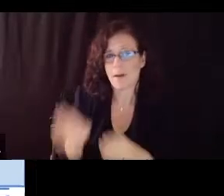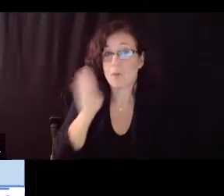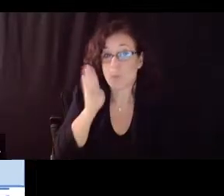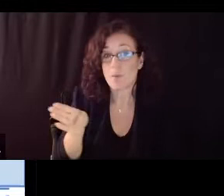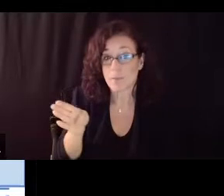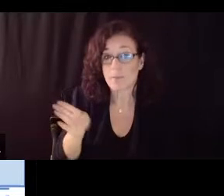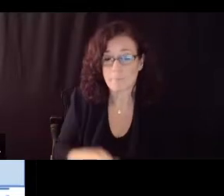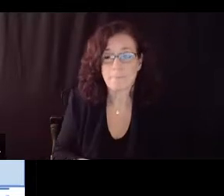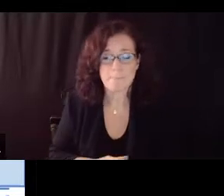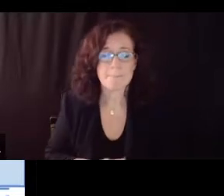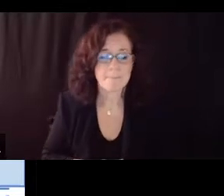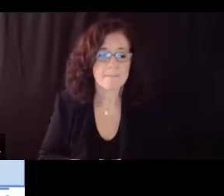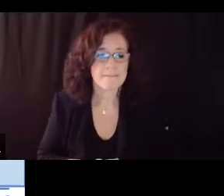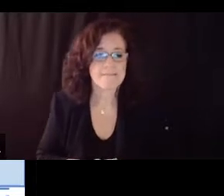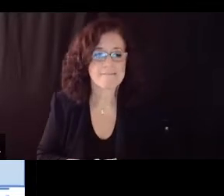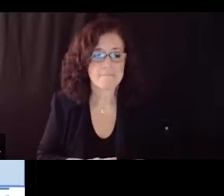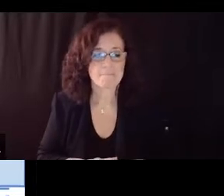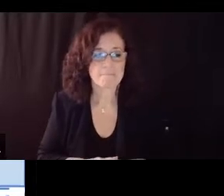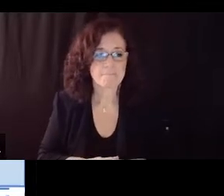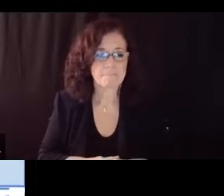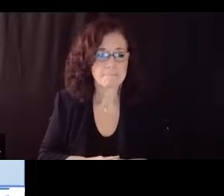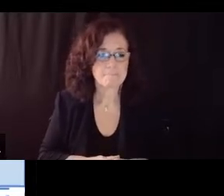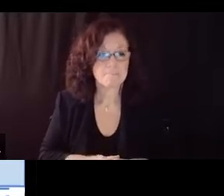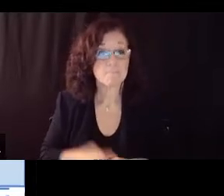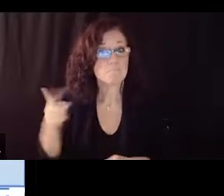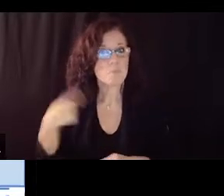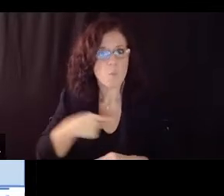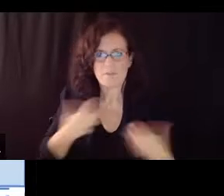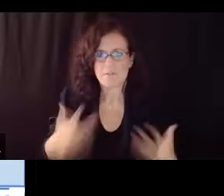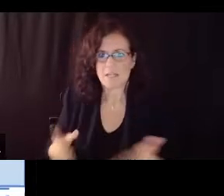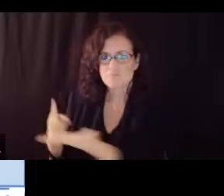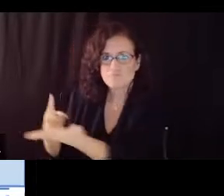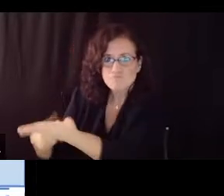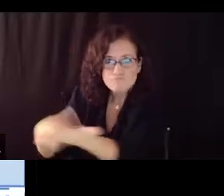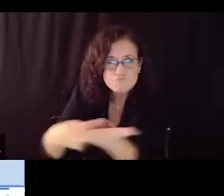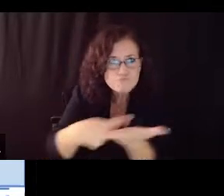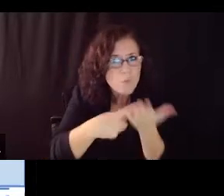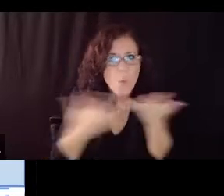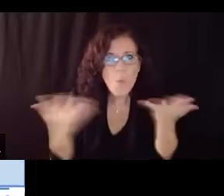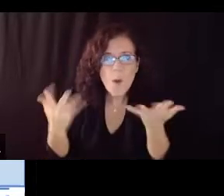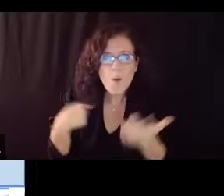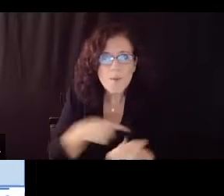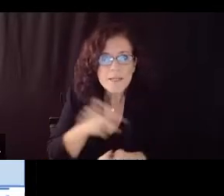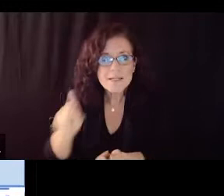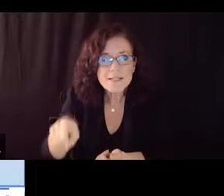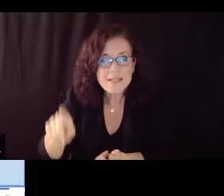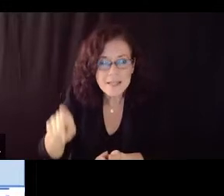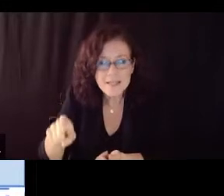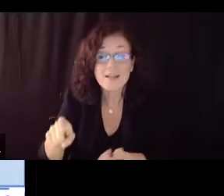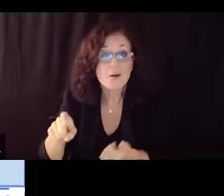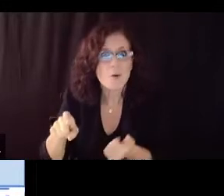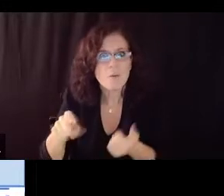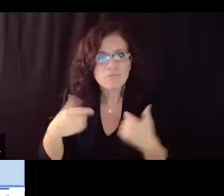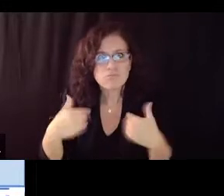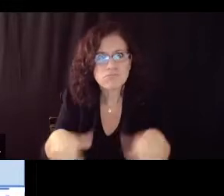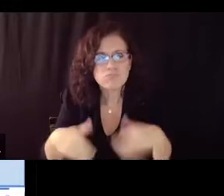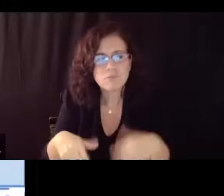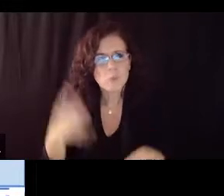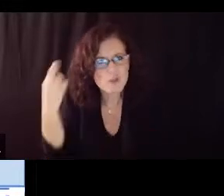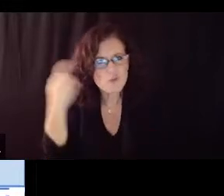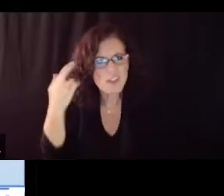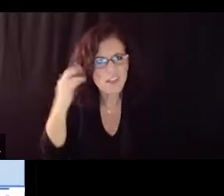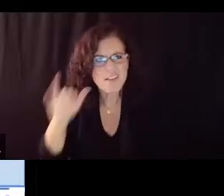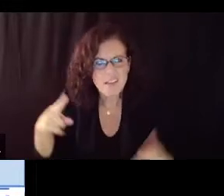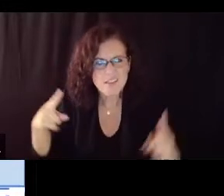we talk a lot about what needs to happen and there's so much complexity we need hands-on support